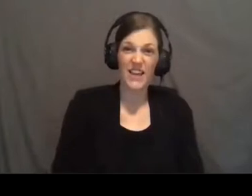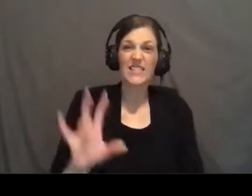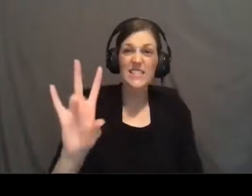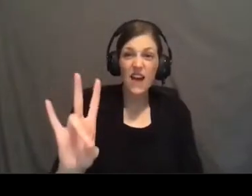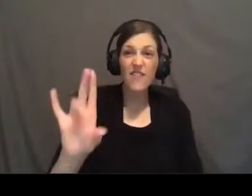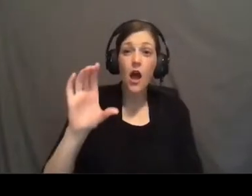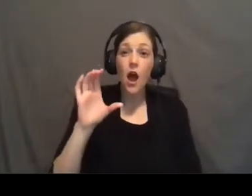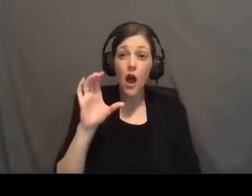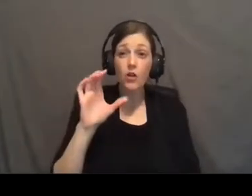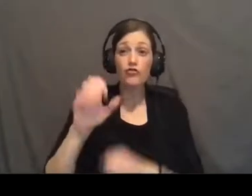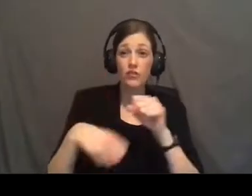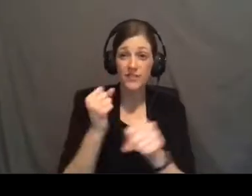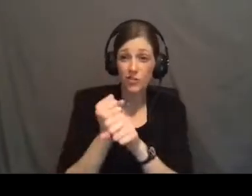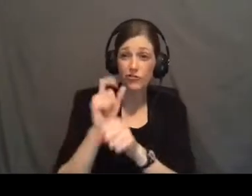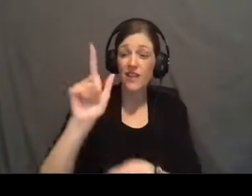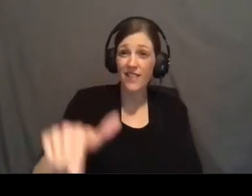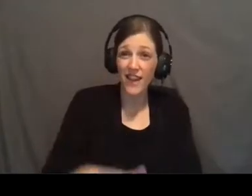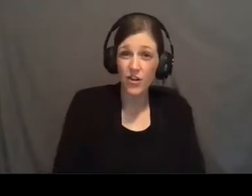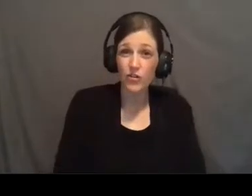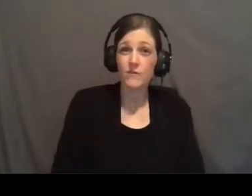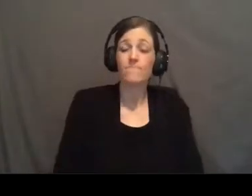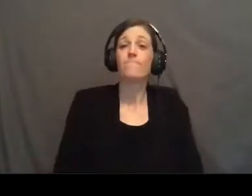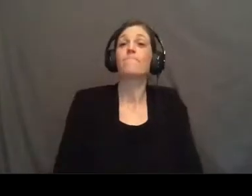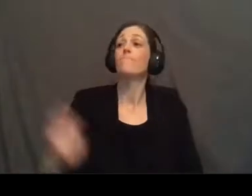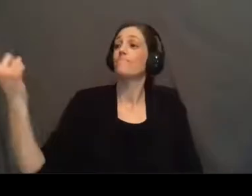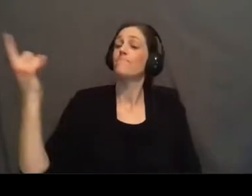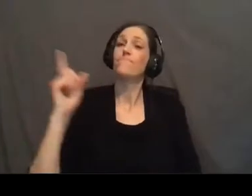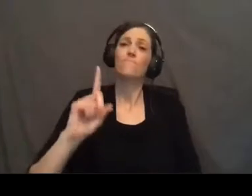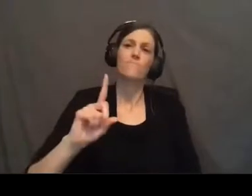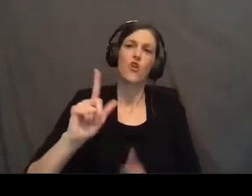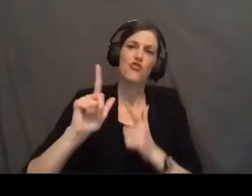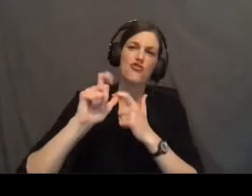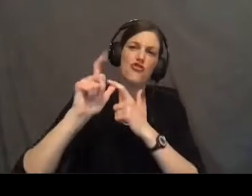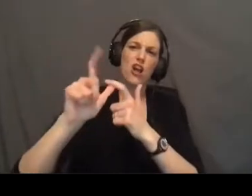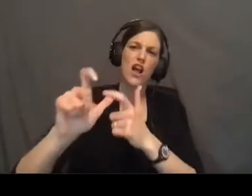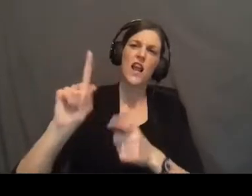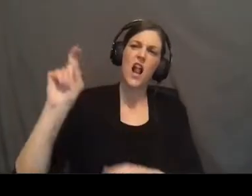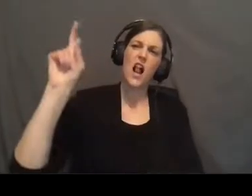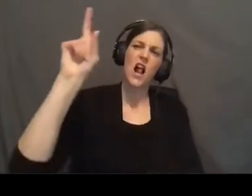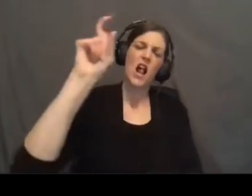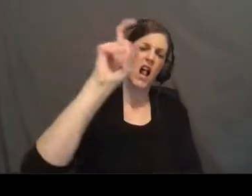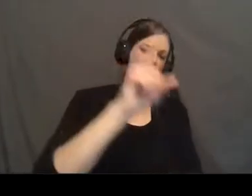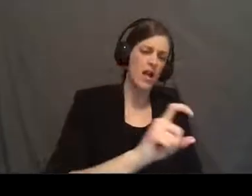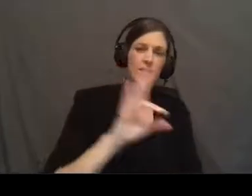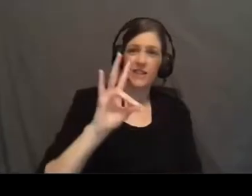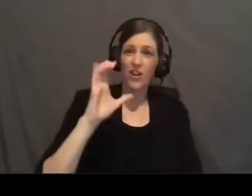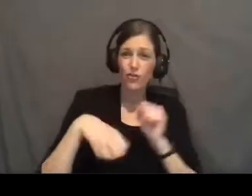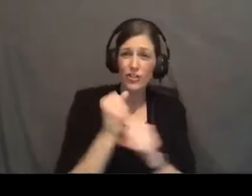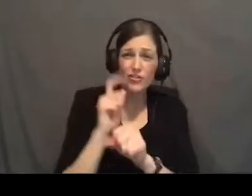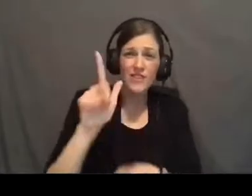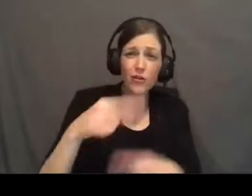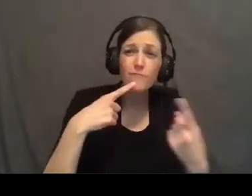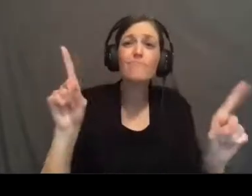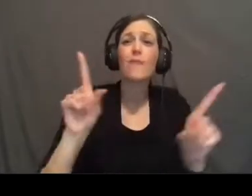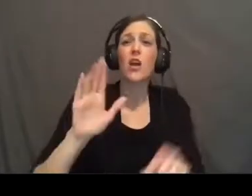700 years later, one running over the hills. There's one that comes 700 years later proclaiming